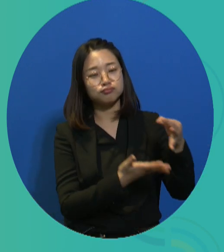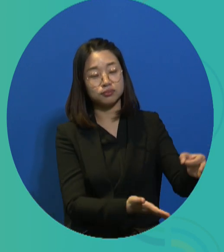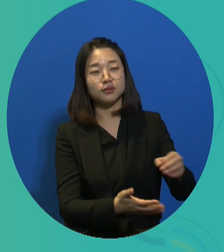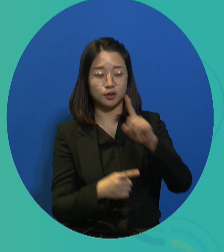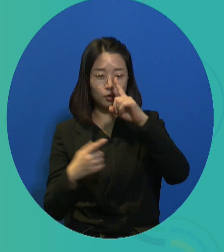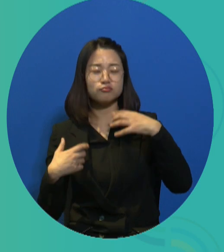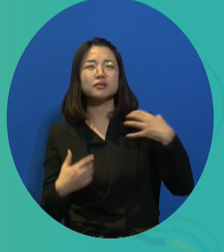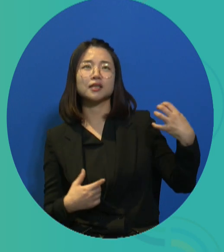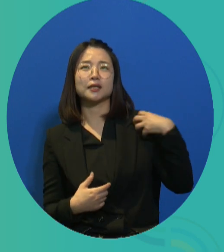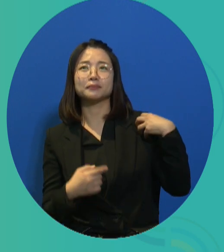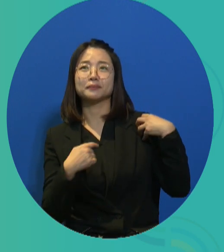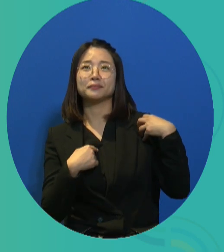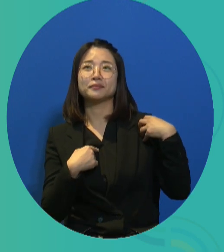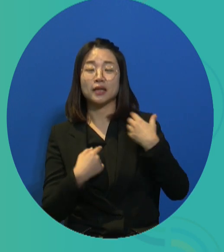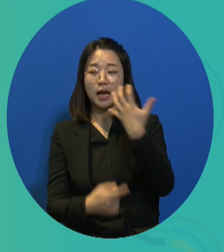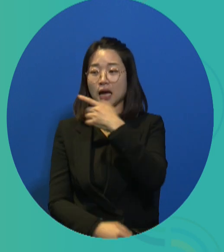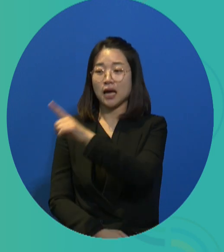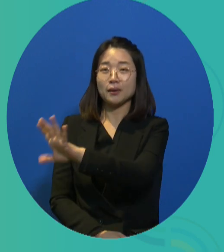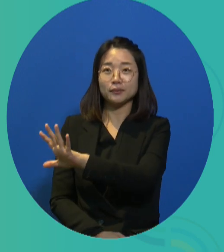to everyone who is willing to work.